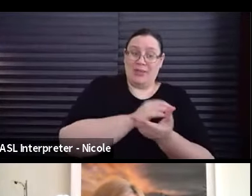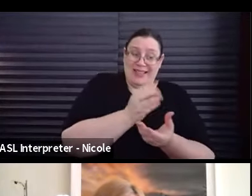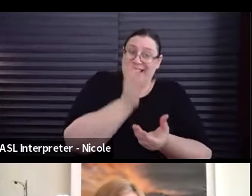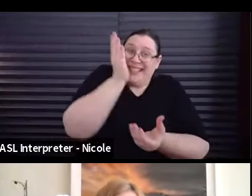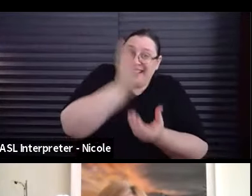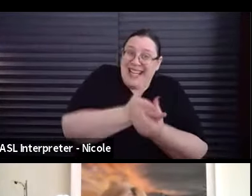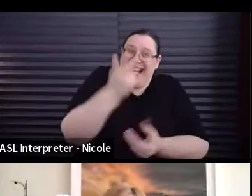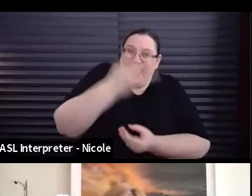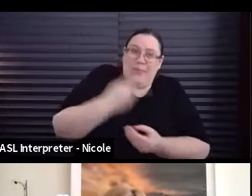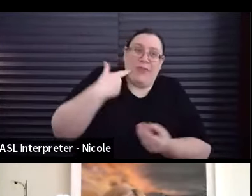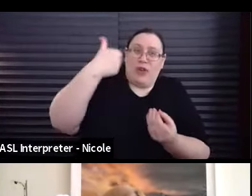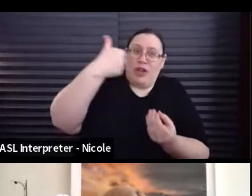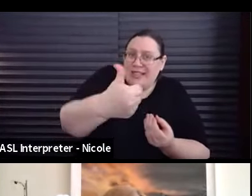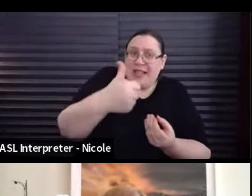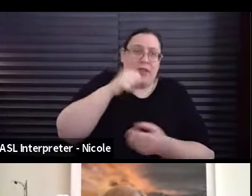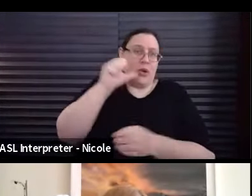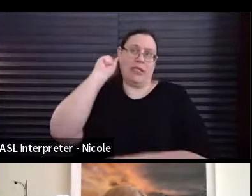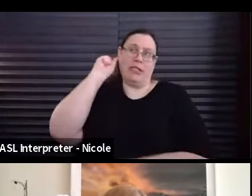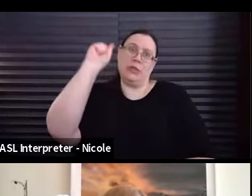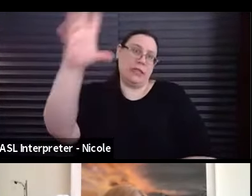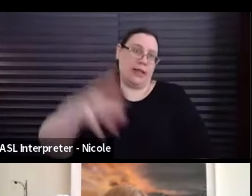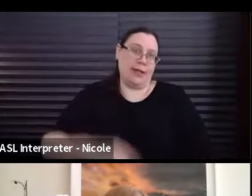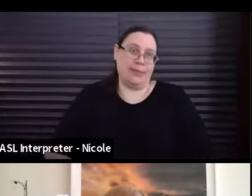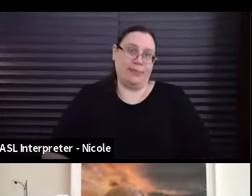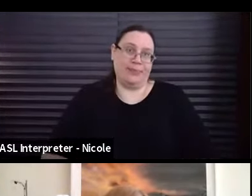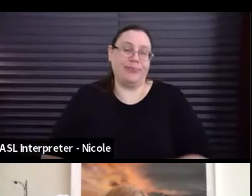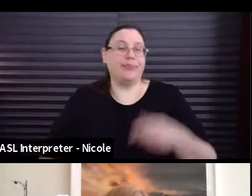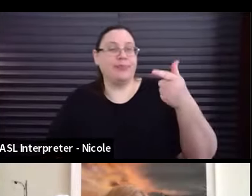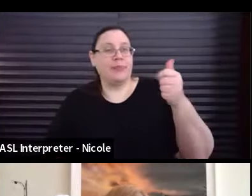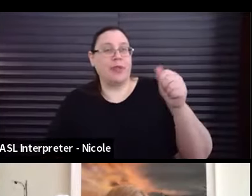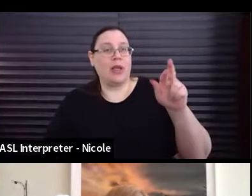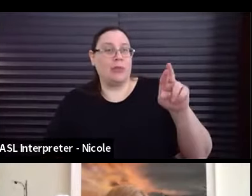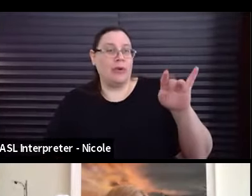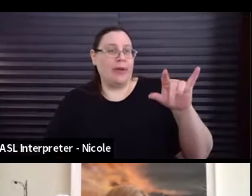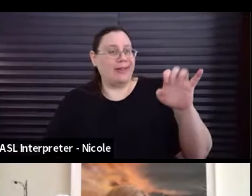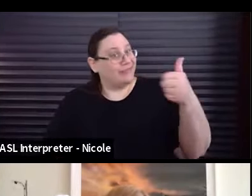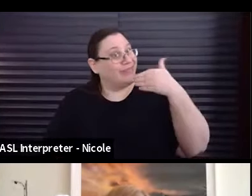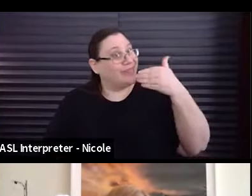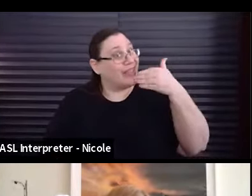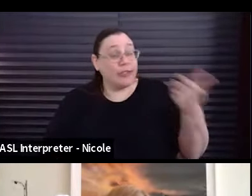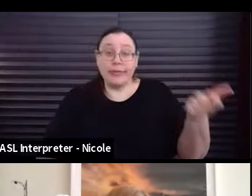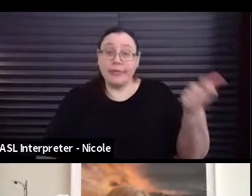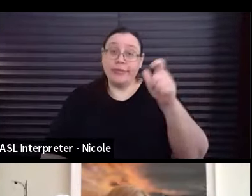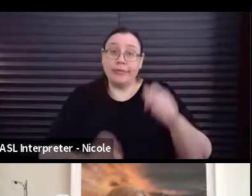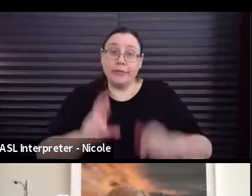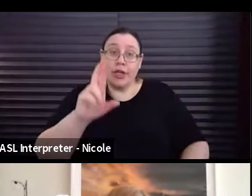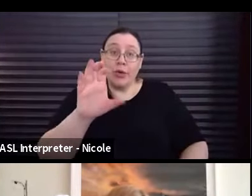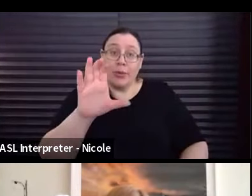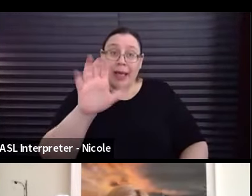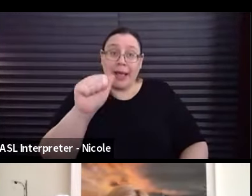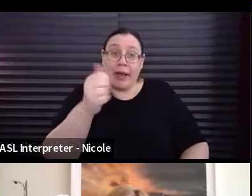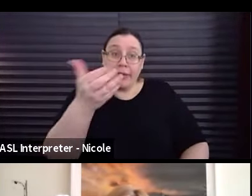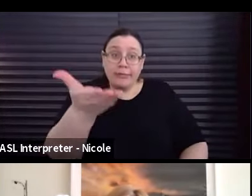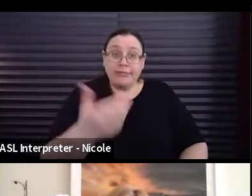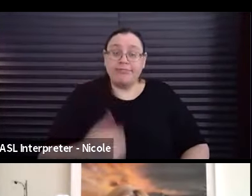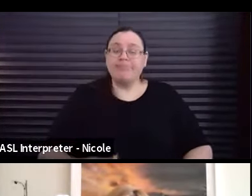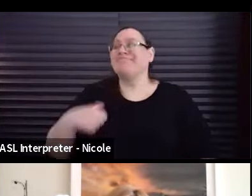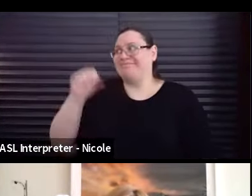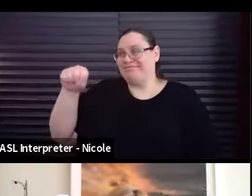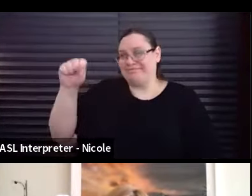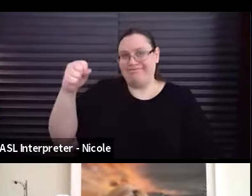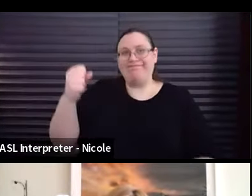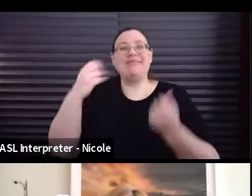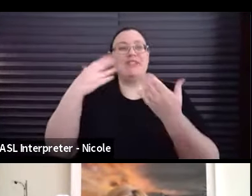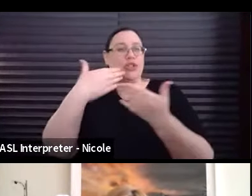right away. Great. Thank you for that. And I, thank you, uh, Rebecca. Yeah, uh, we got a lot of good